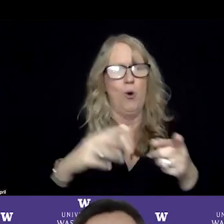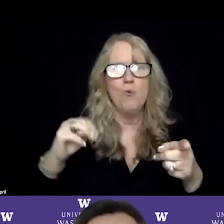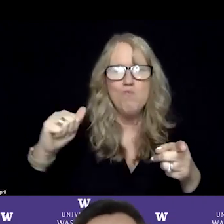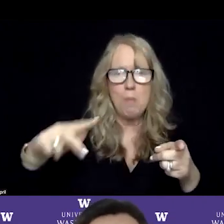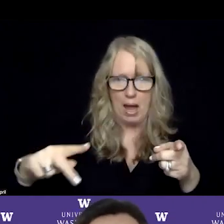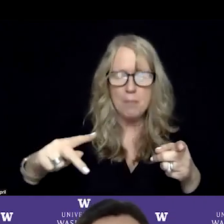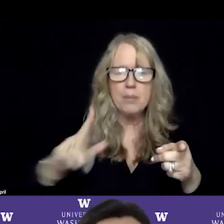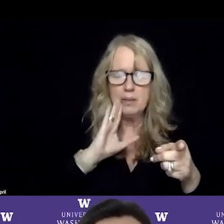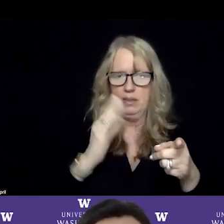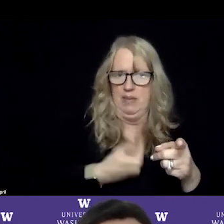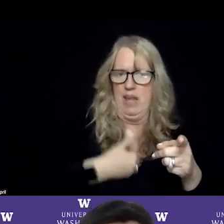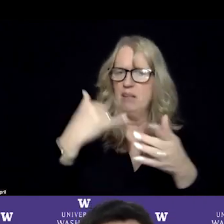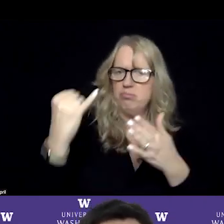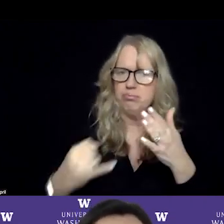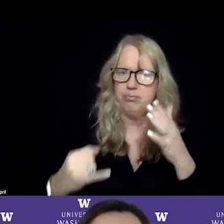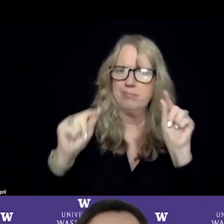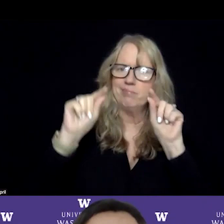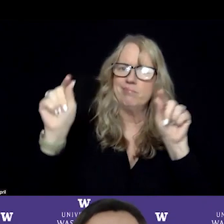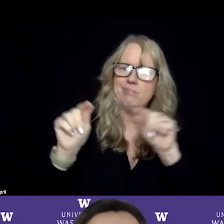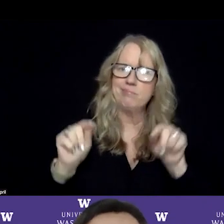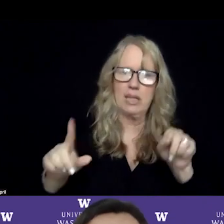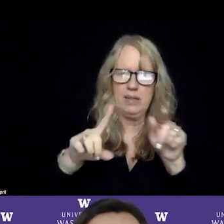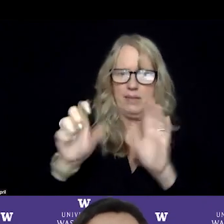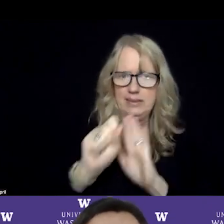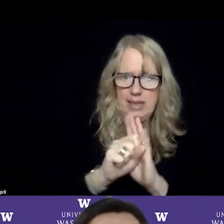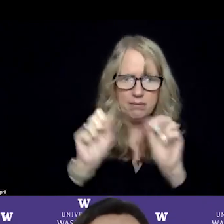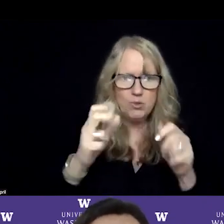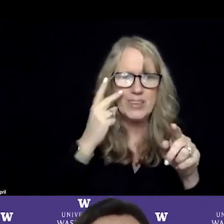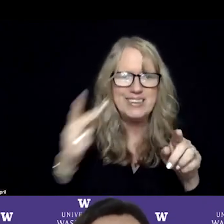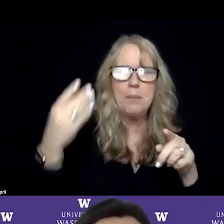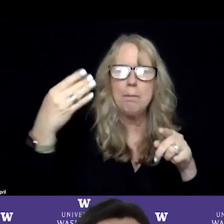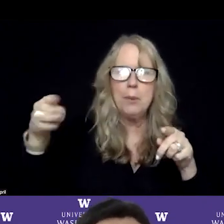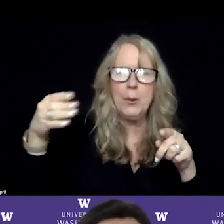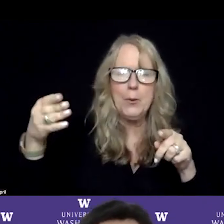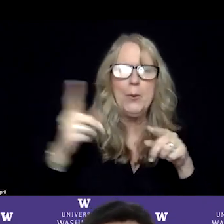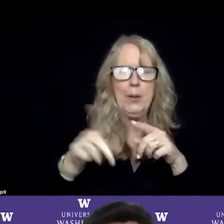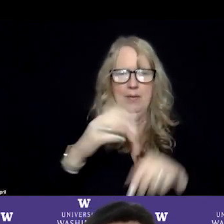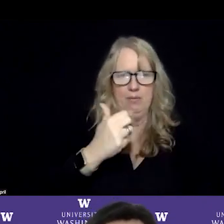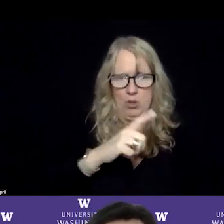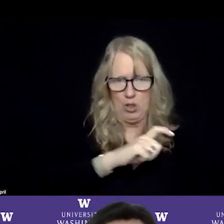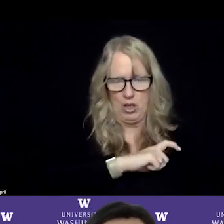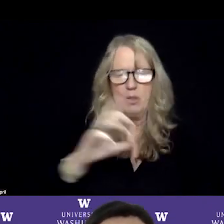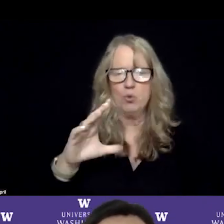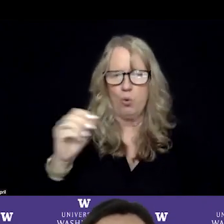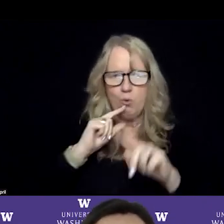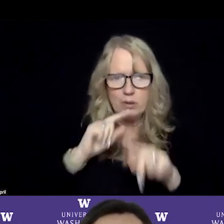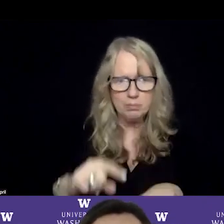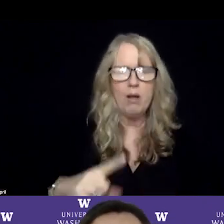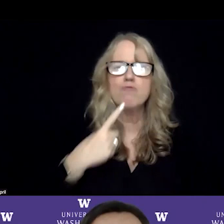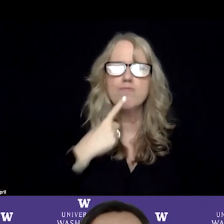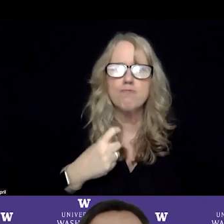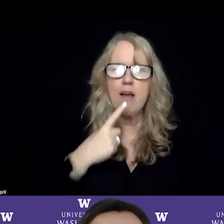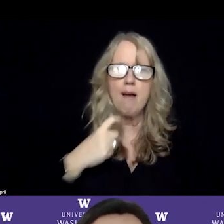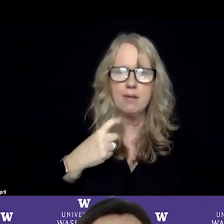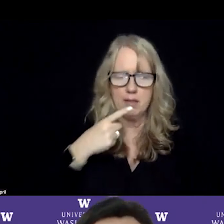our co-response programs across the state. You can see the blue are our law enforcement-based co-response programs, and the red are